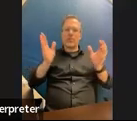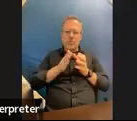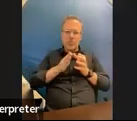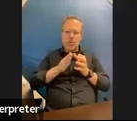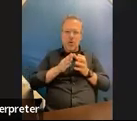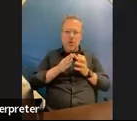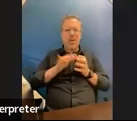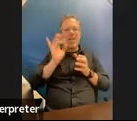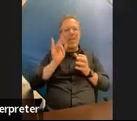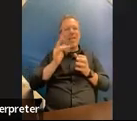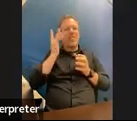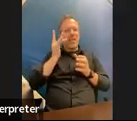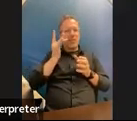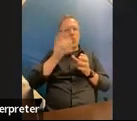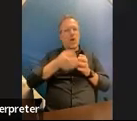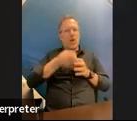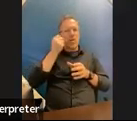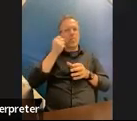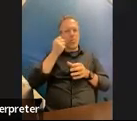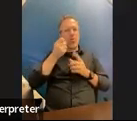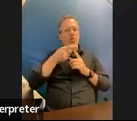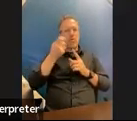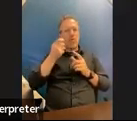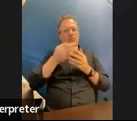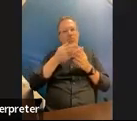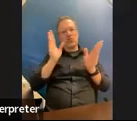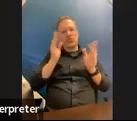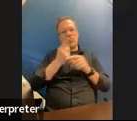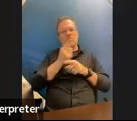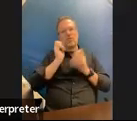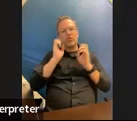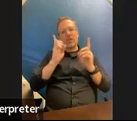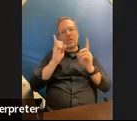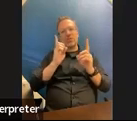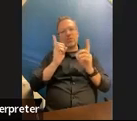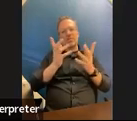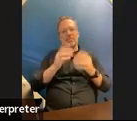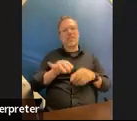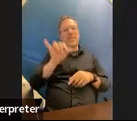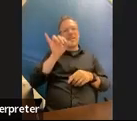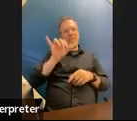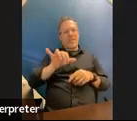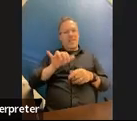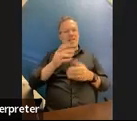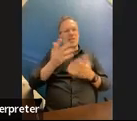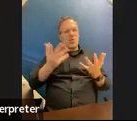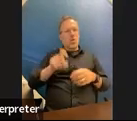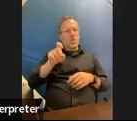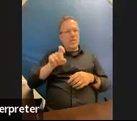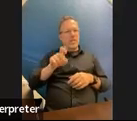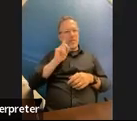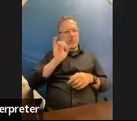pull him from that gen ed environment so that's what we're looking for in that statement